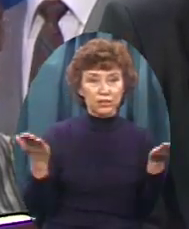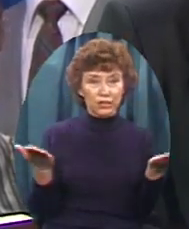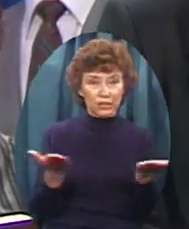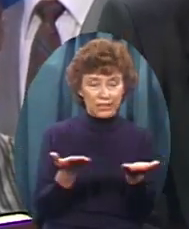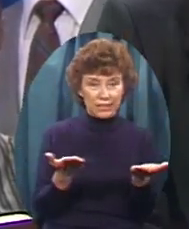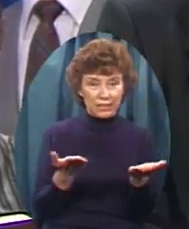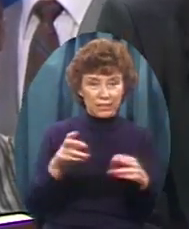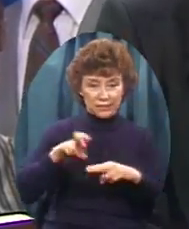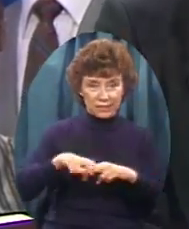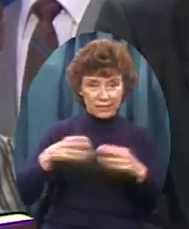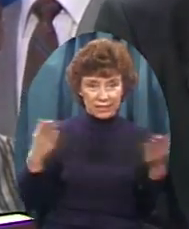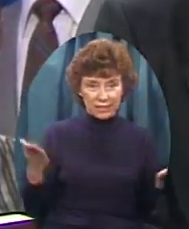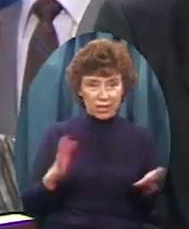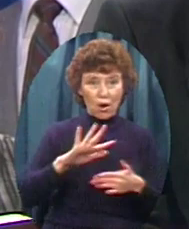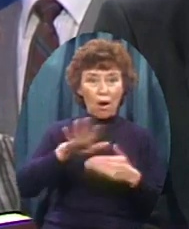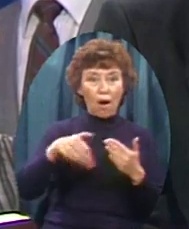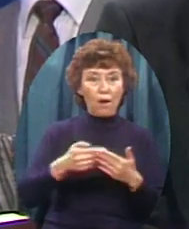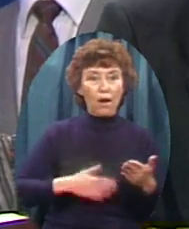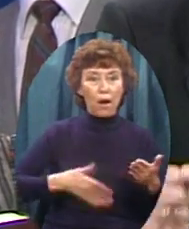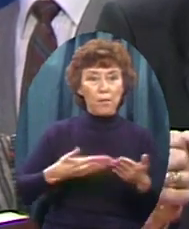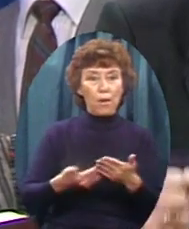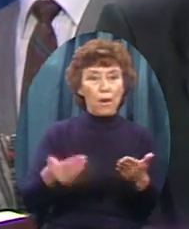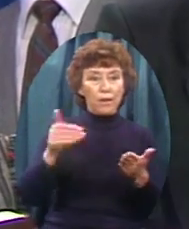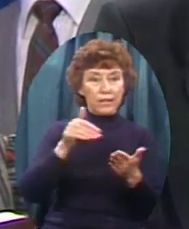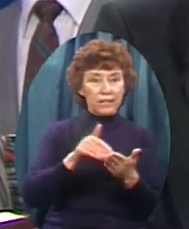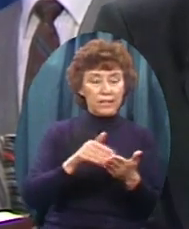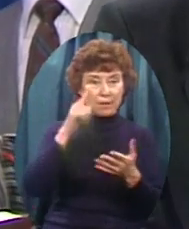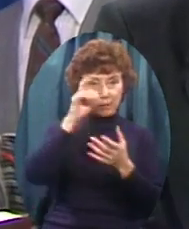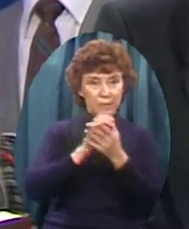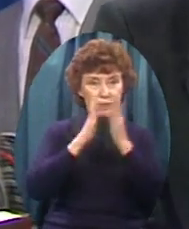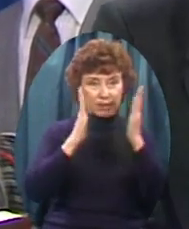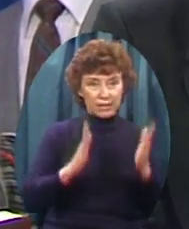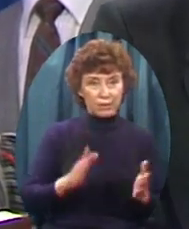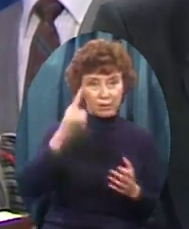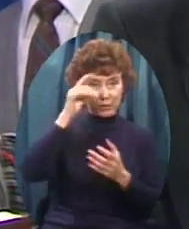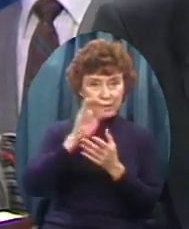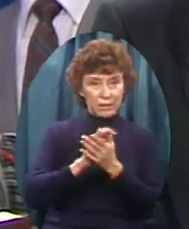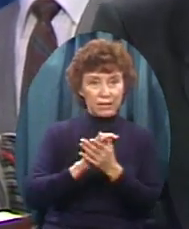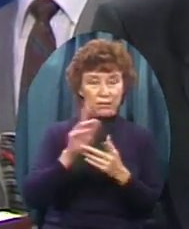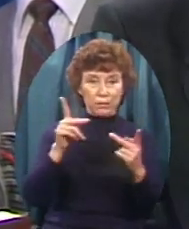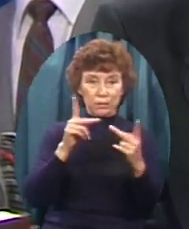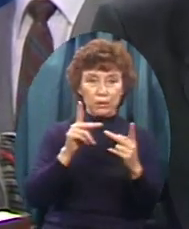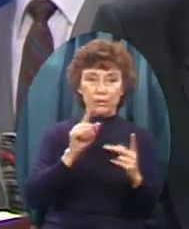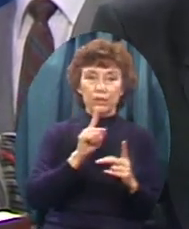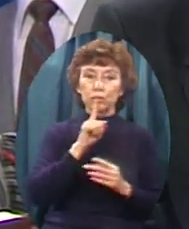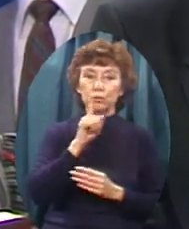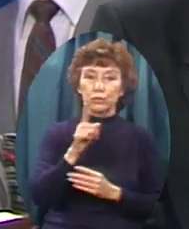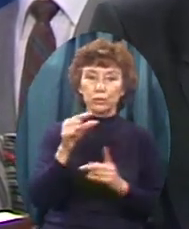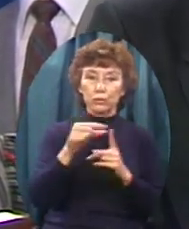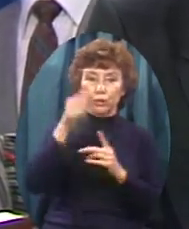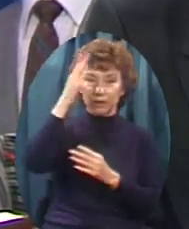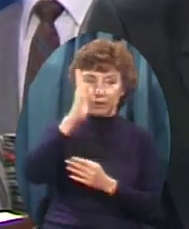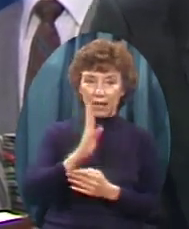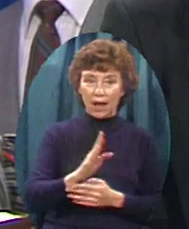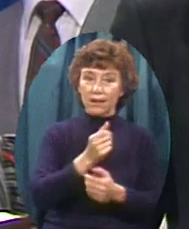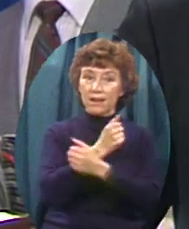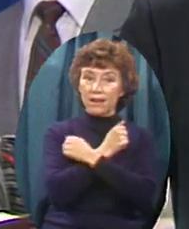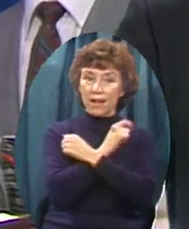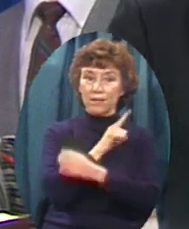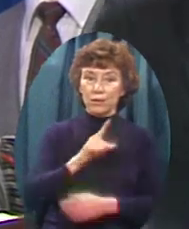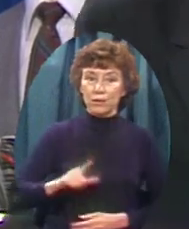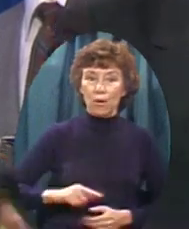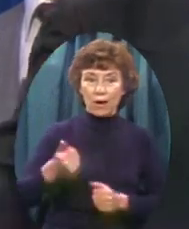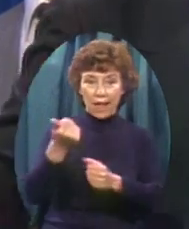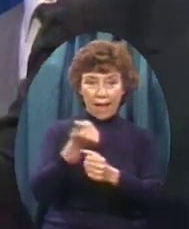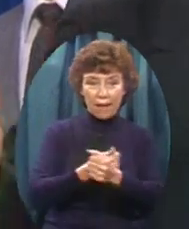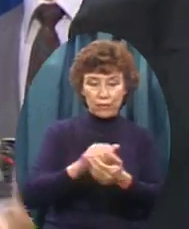These professors Are all born again believers Believe in the inheritance of scripture Love the Lord Not one exception Every one of these students Is